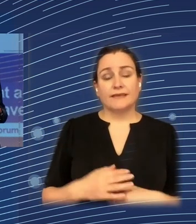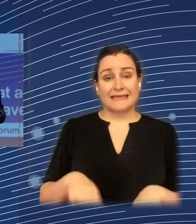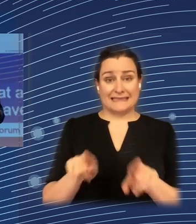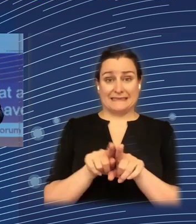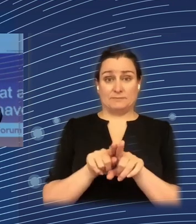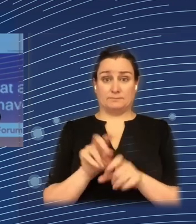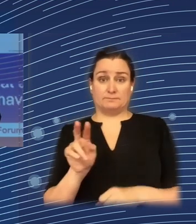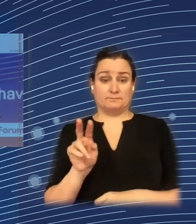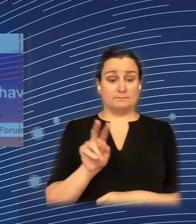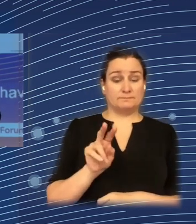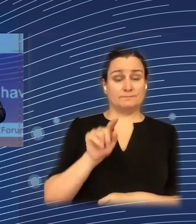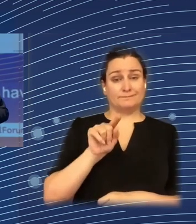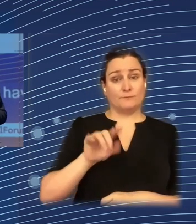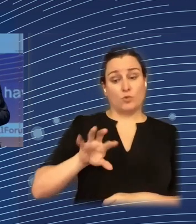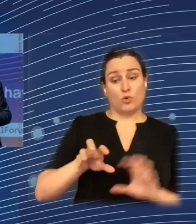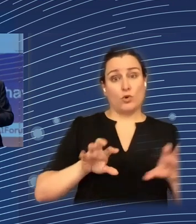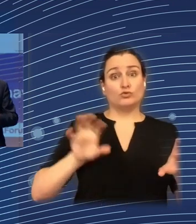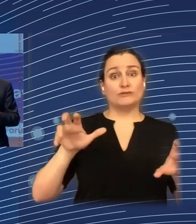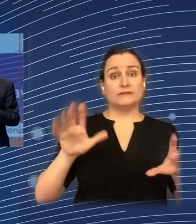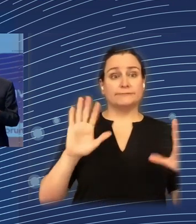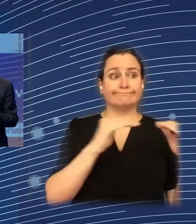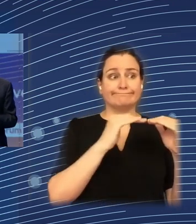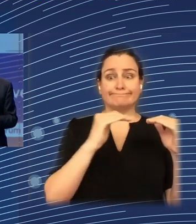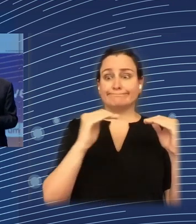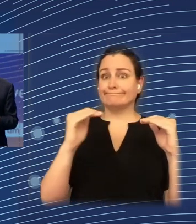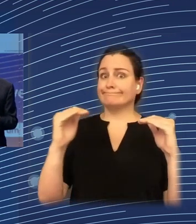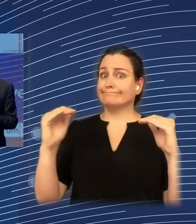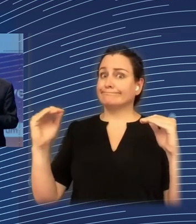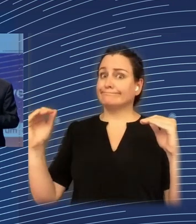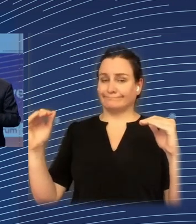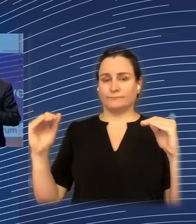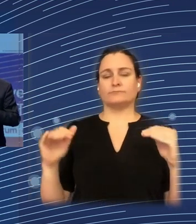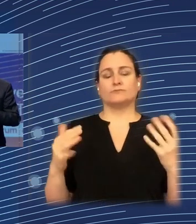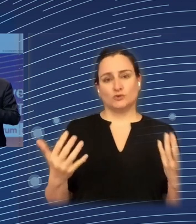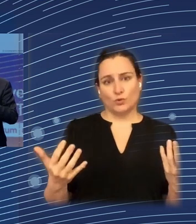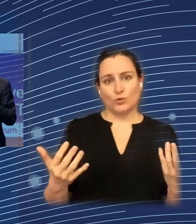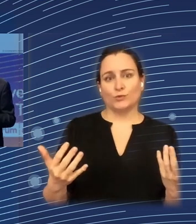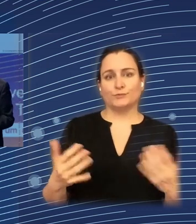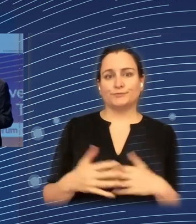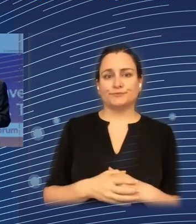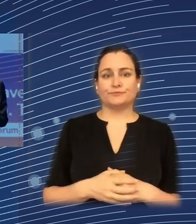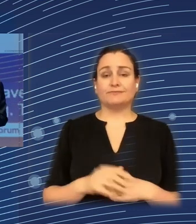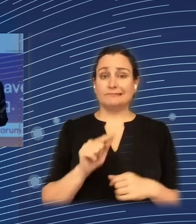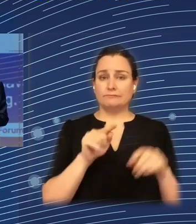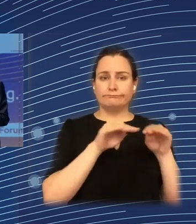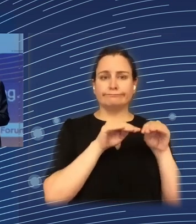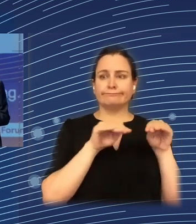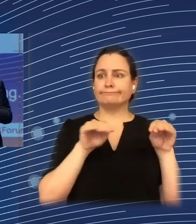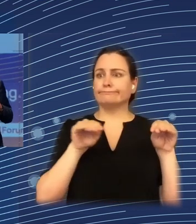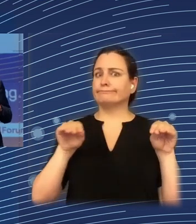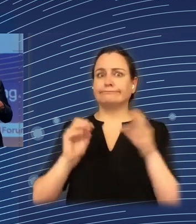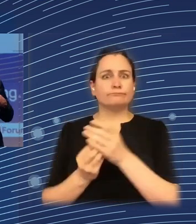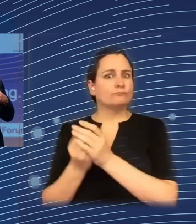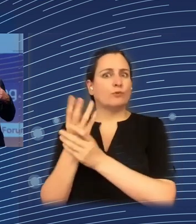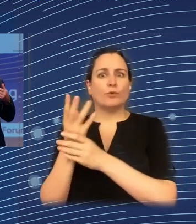places that have been stagnating, and they have been stagnating for quite some time. This is what has been known, it's increasingly known as the development trap.